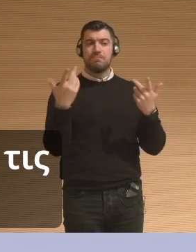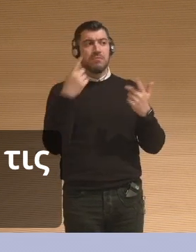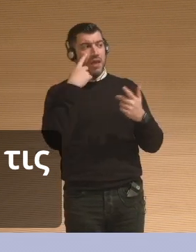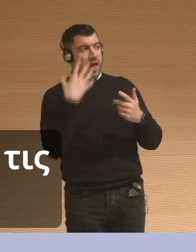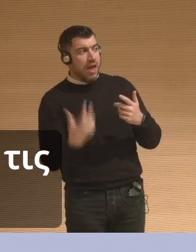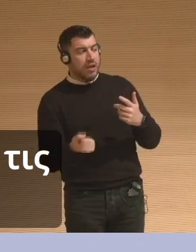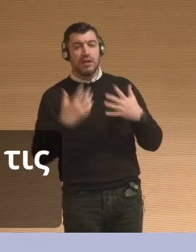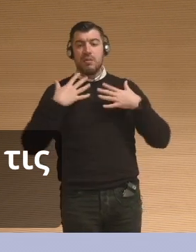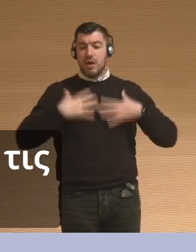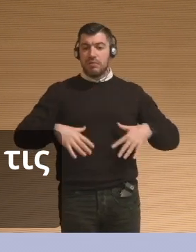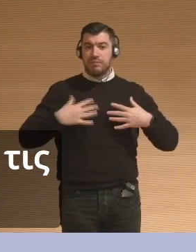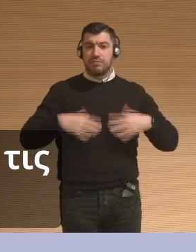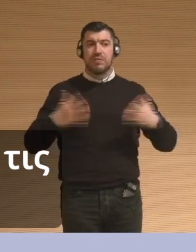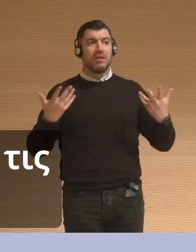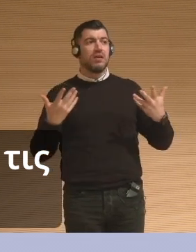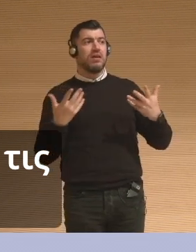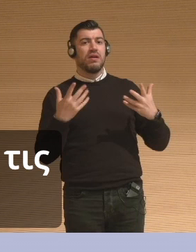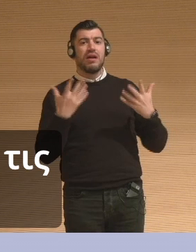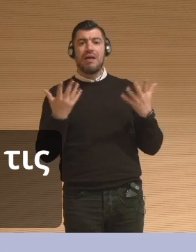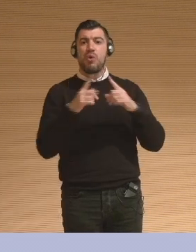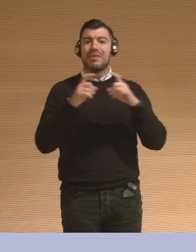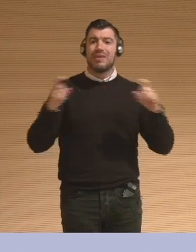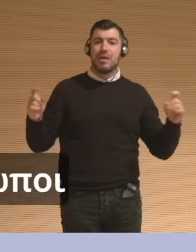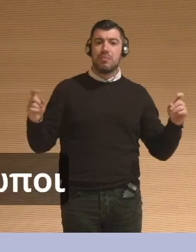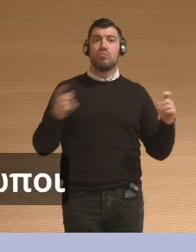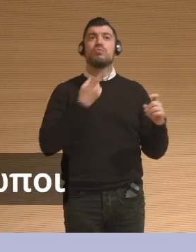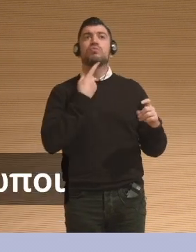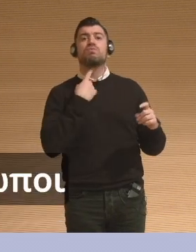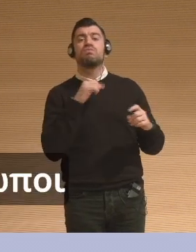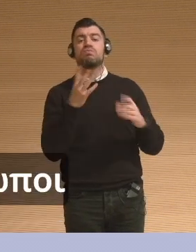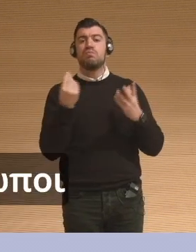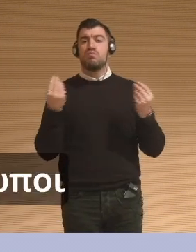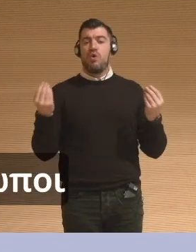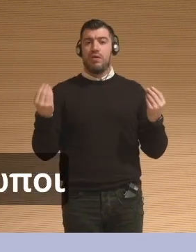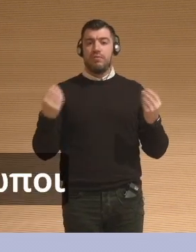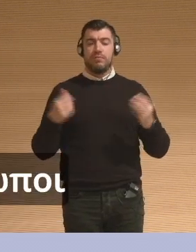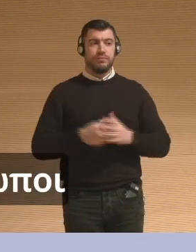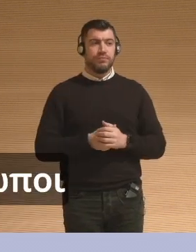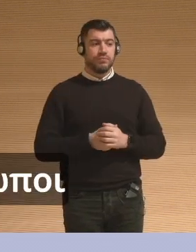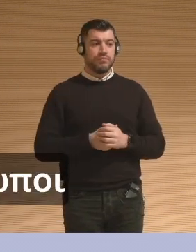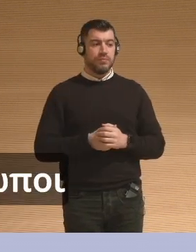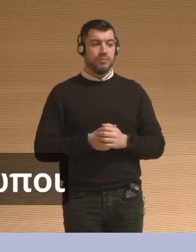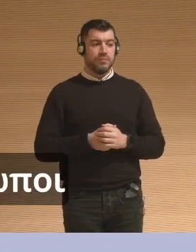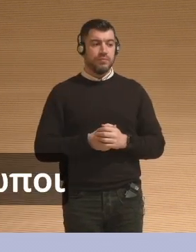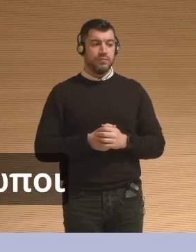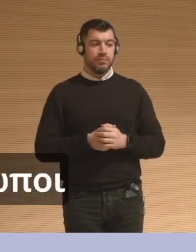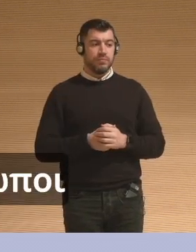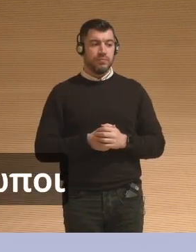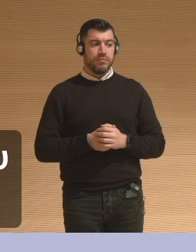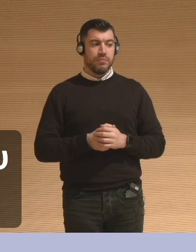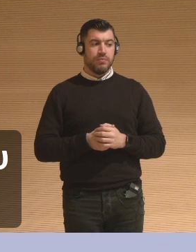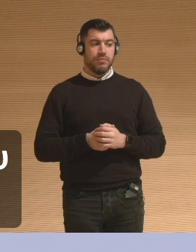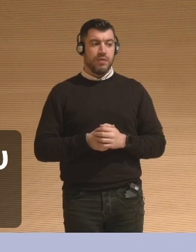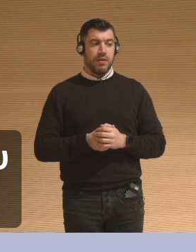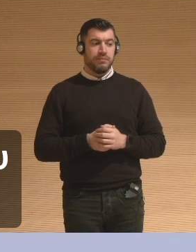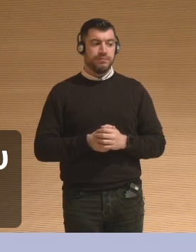of these dynamics that I'm describing to all of you. And here, there is also a digital archive where people